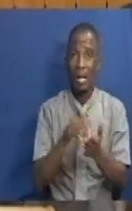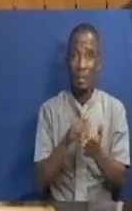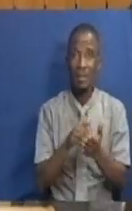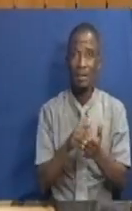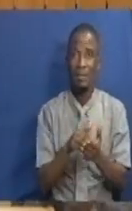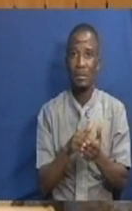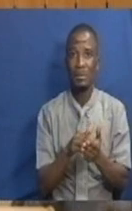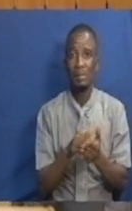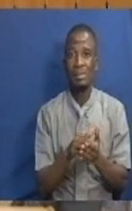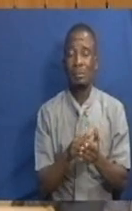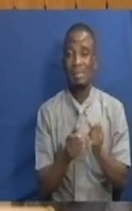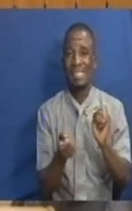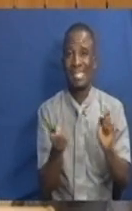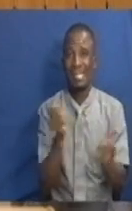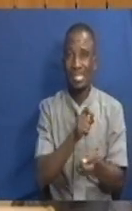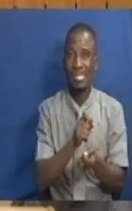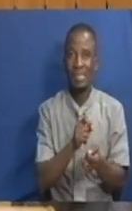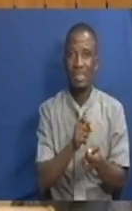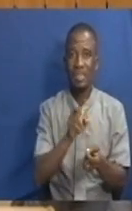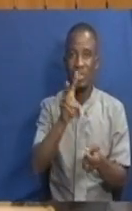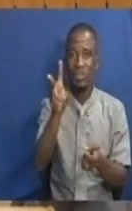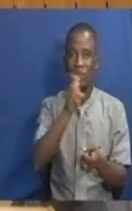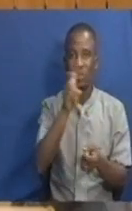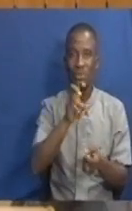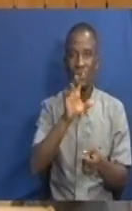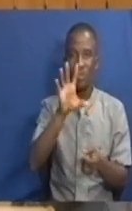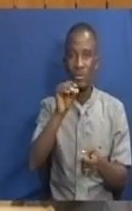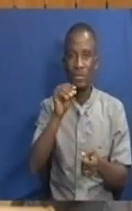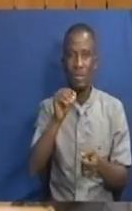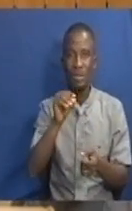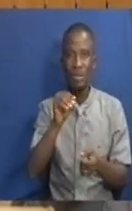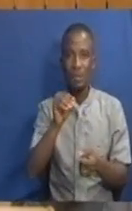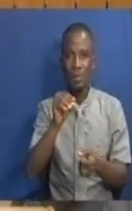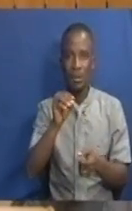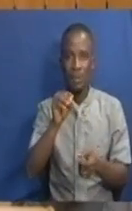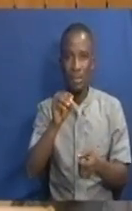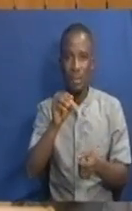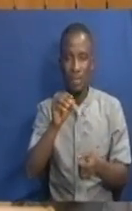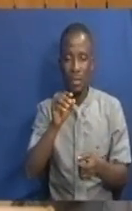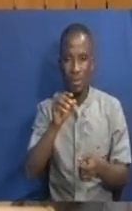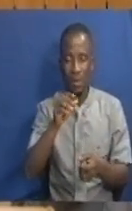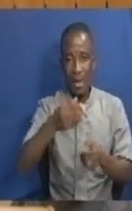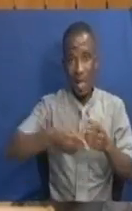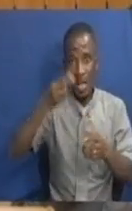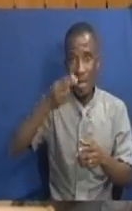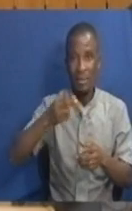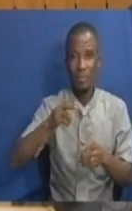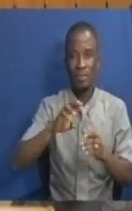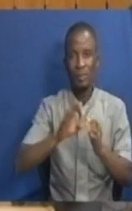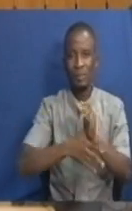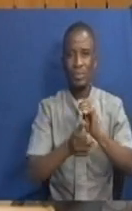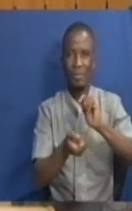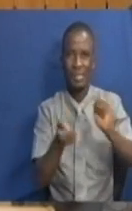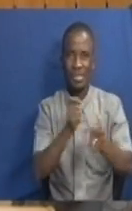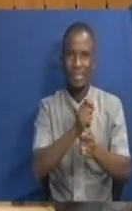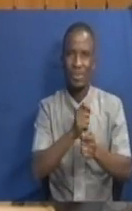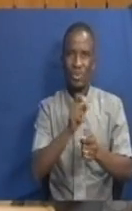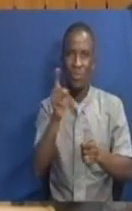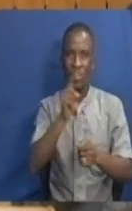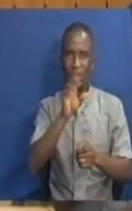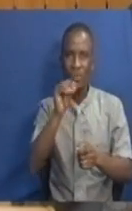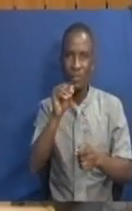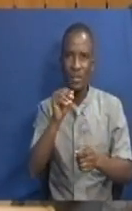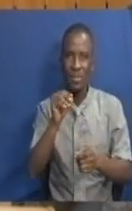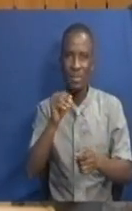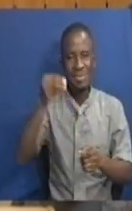we are changing the 250 watts high-pressure sodium lamps to 150 light lamps. Why? Because